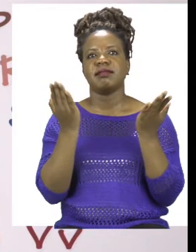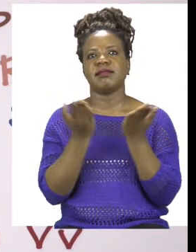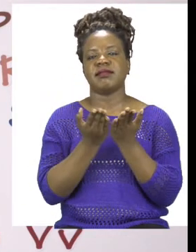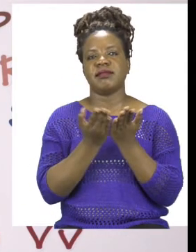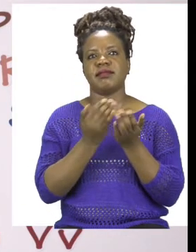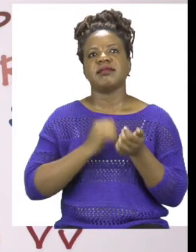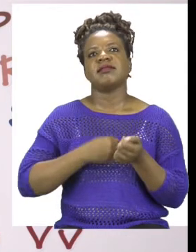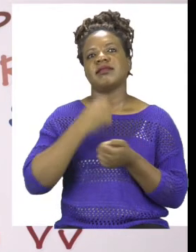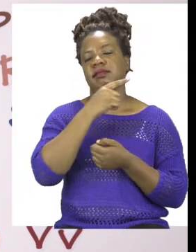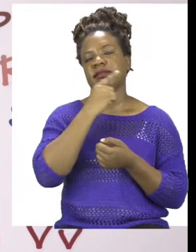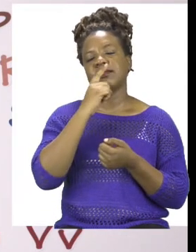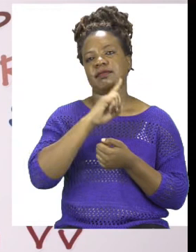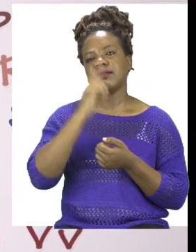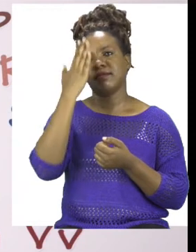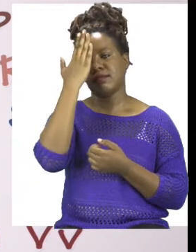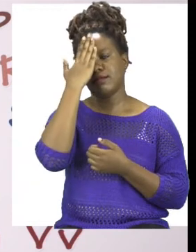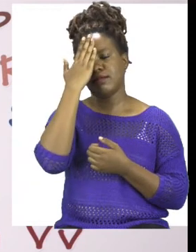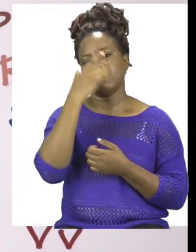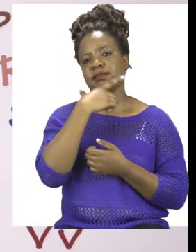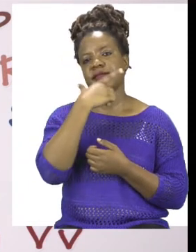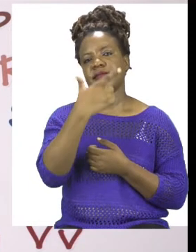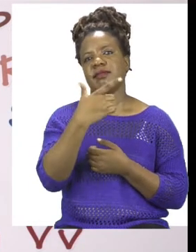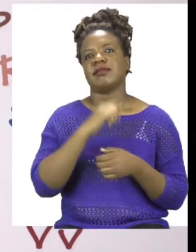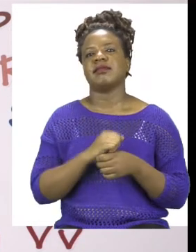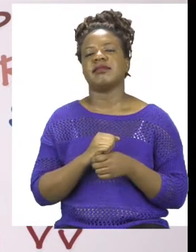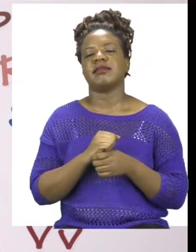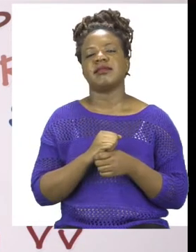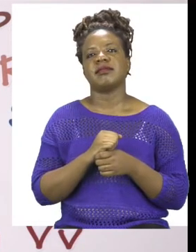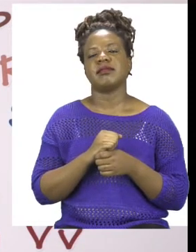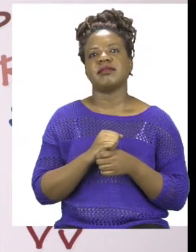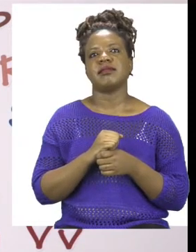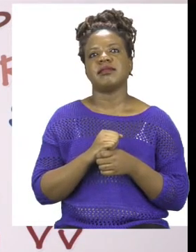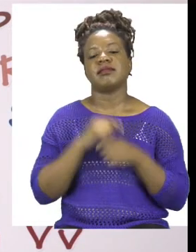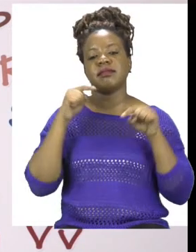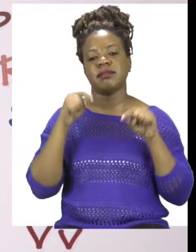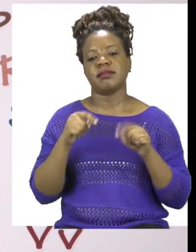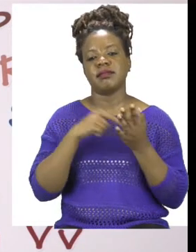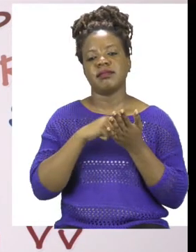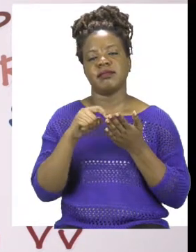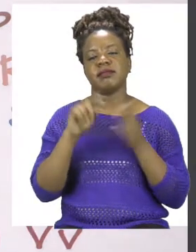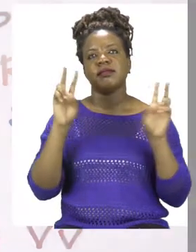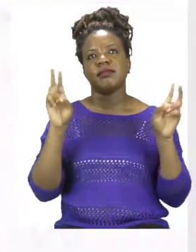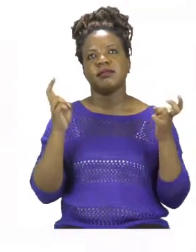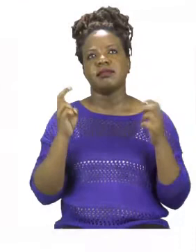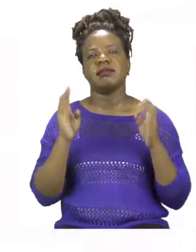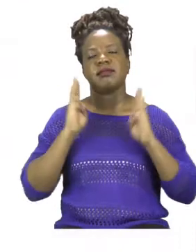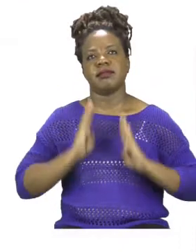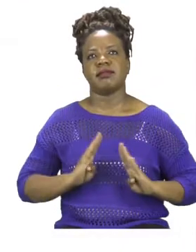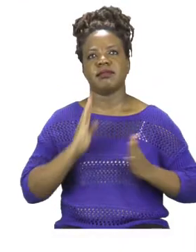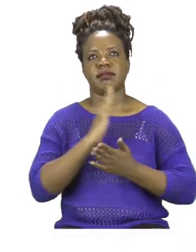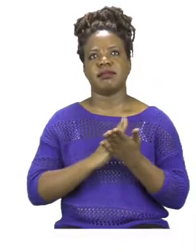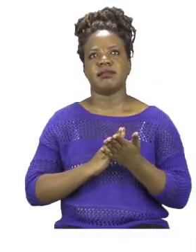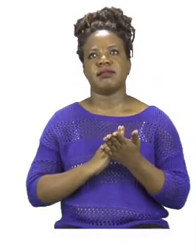Mutsa and thank you so much for joining us today. Our theme this week is body